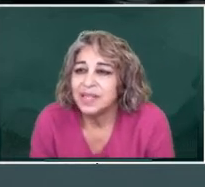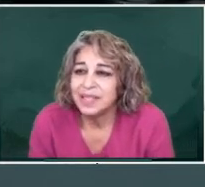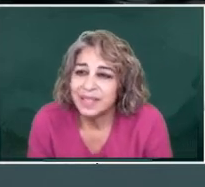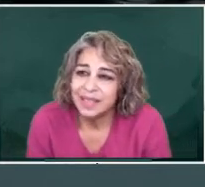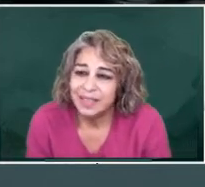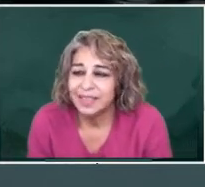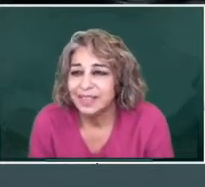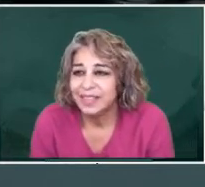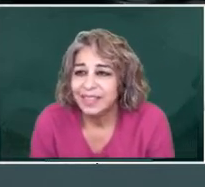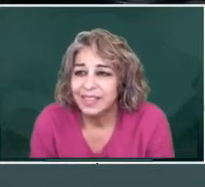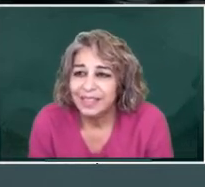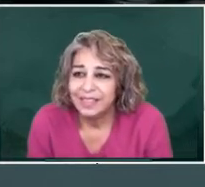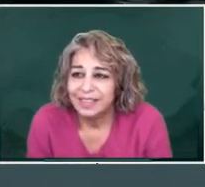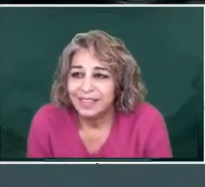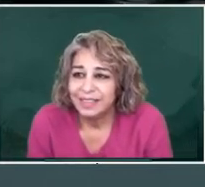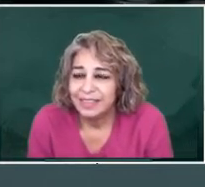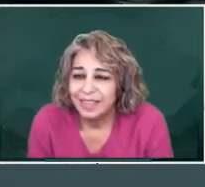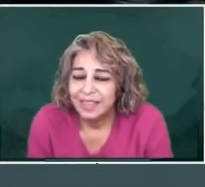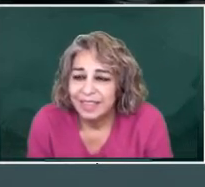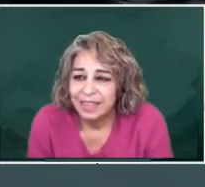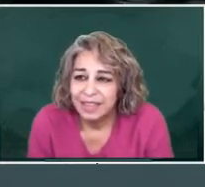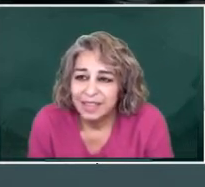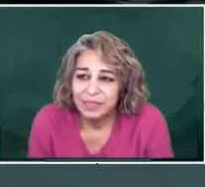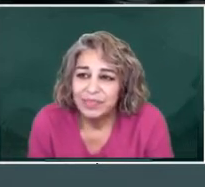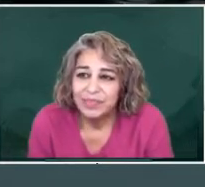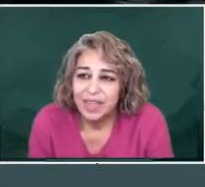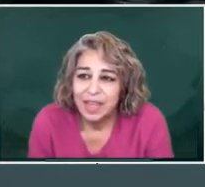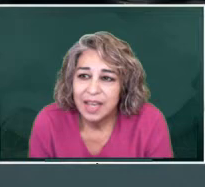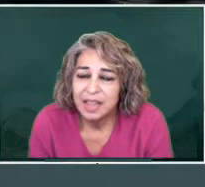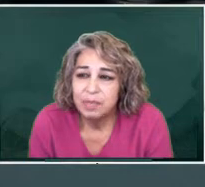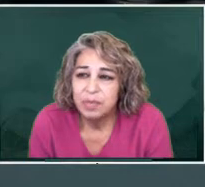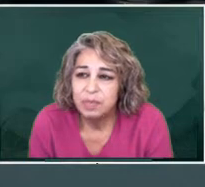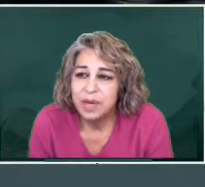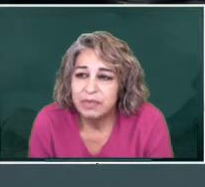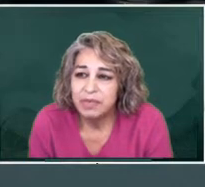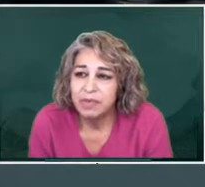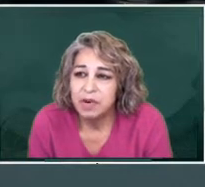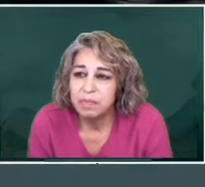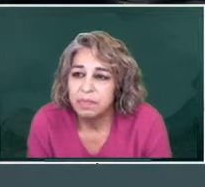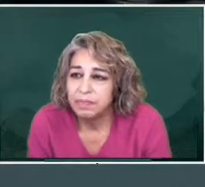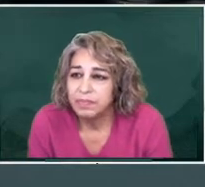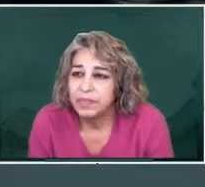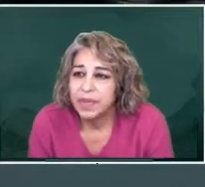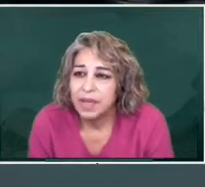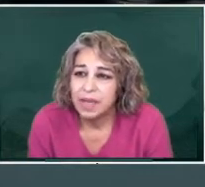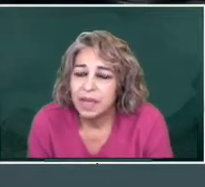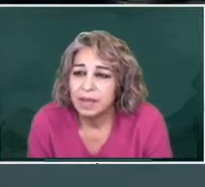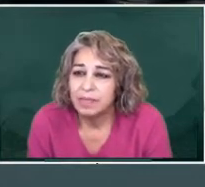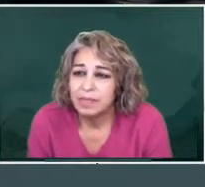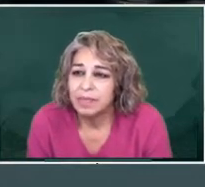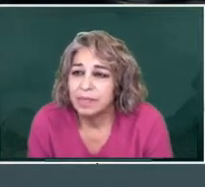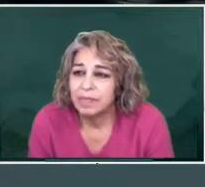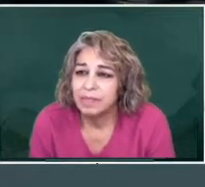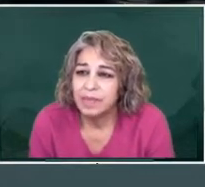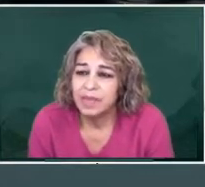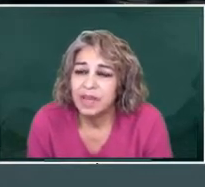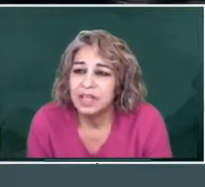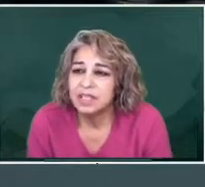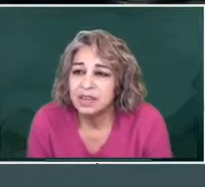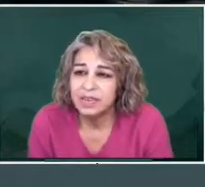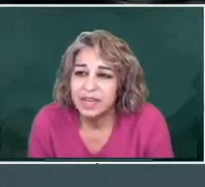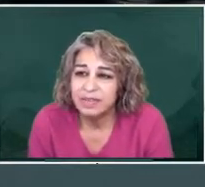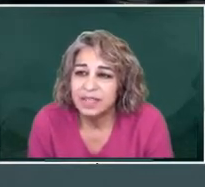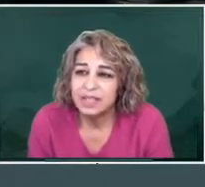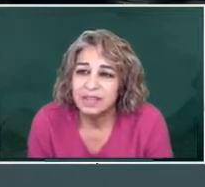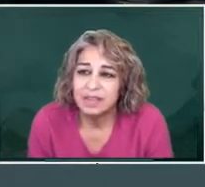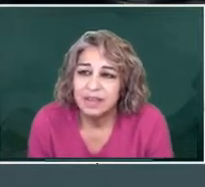the realists. In the movement of reform, the